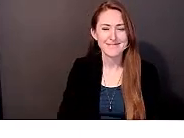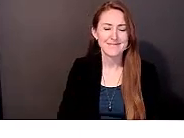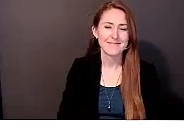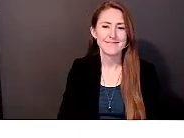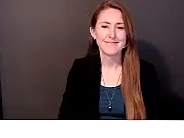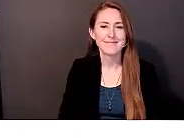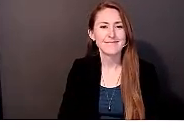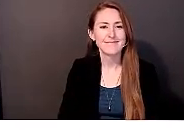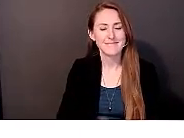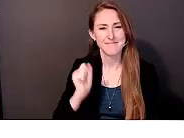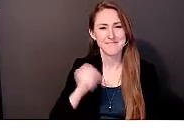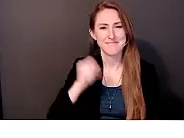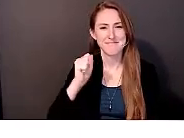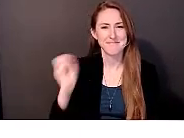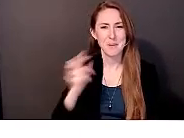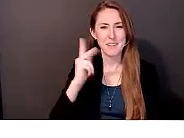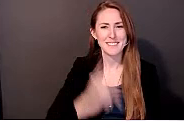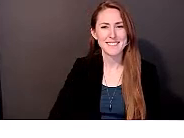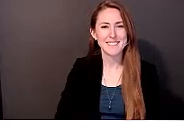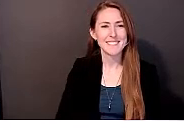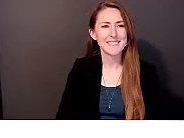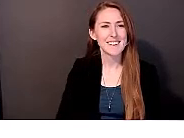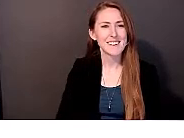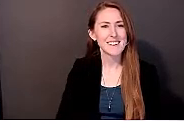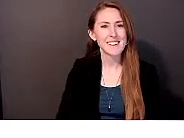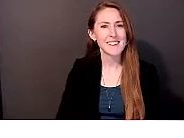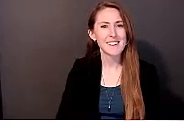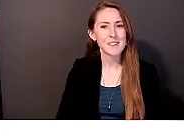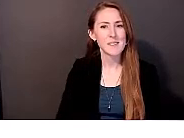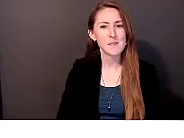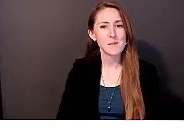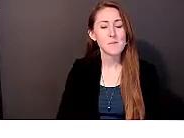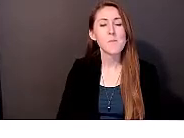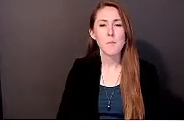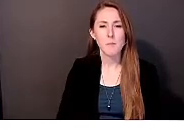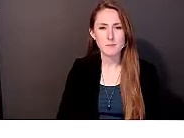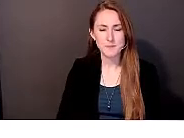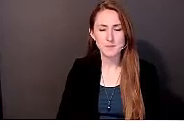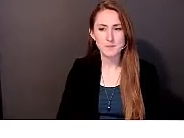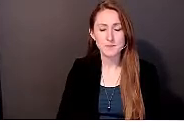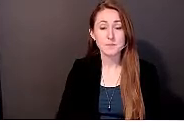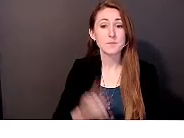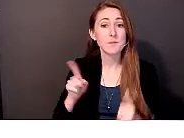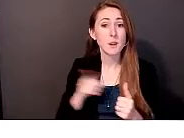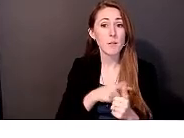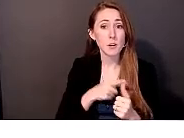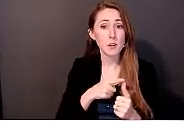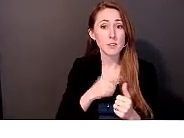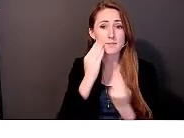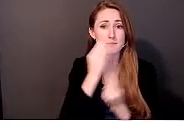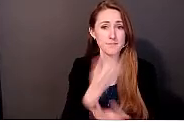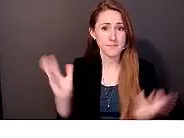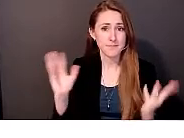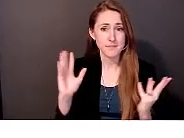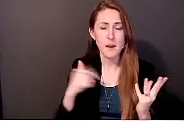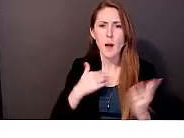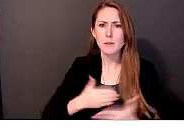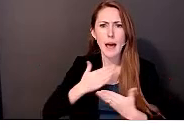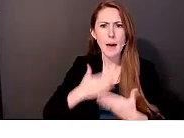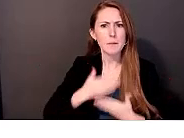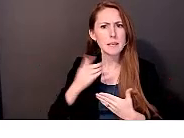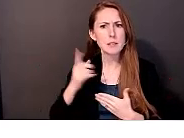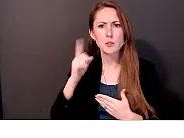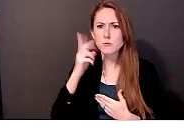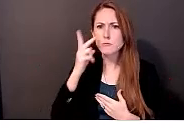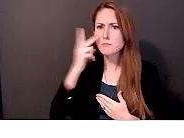Yeah. Okay. So I just wanted to say that I'm really glad to hear folks in the earlier sessions talking